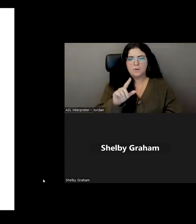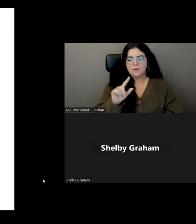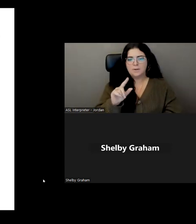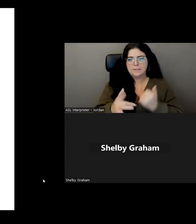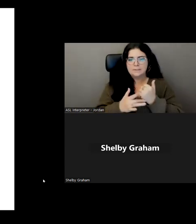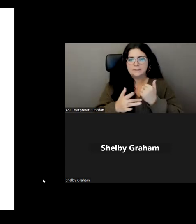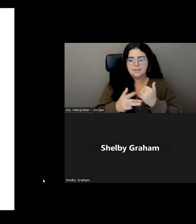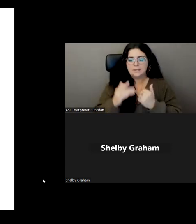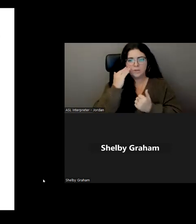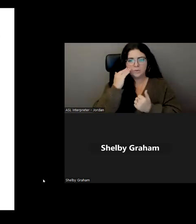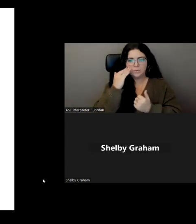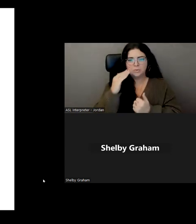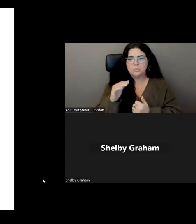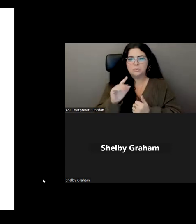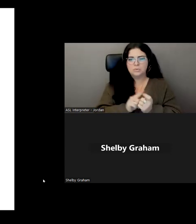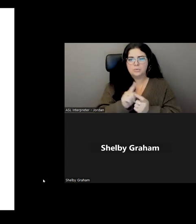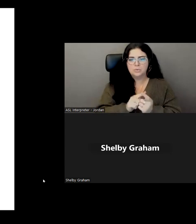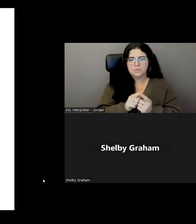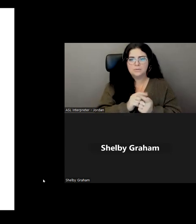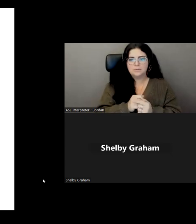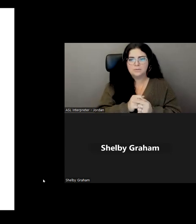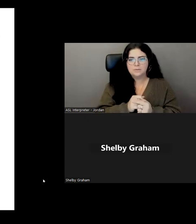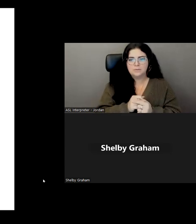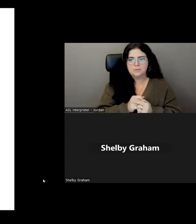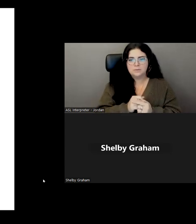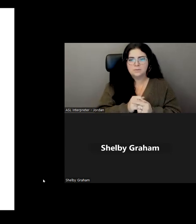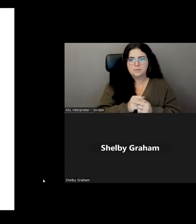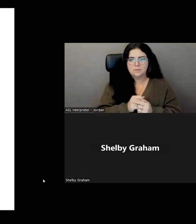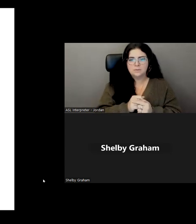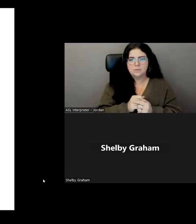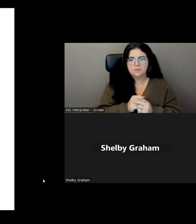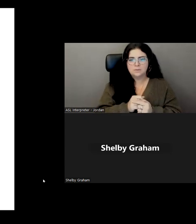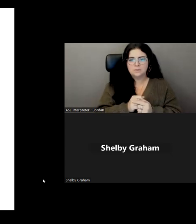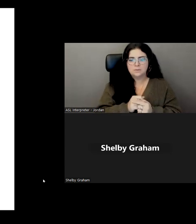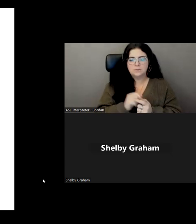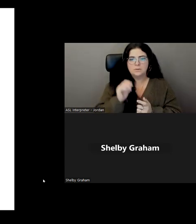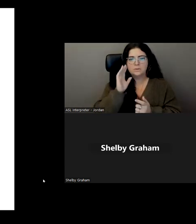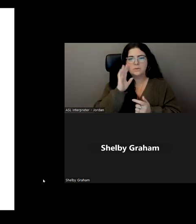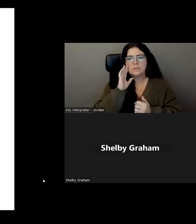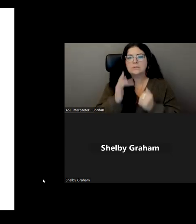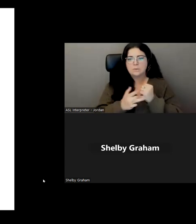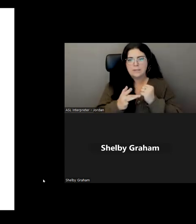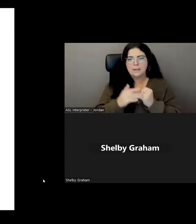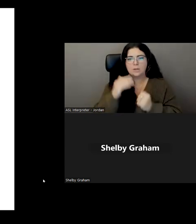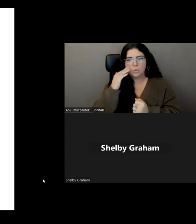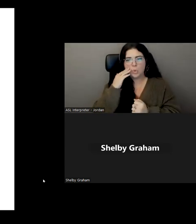it TechnoTutors or TechnowTutors? TechnoTutors, like knowledge. NoTutors, okay.